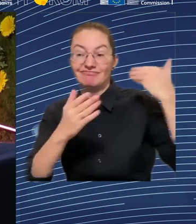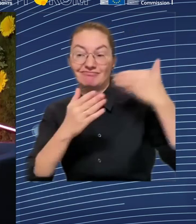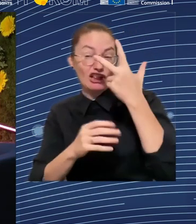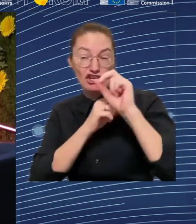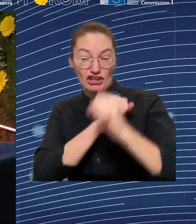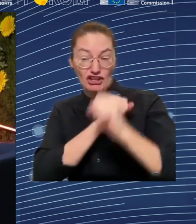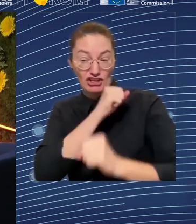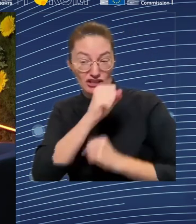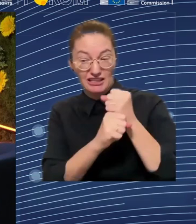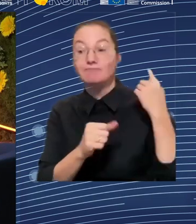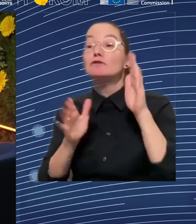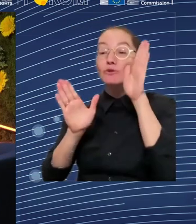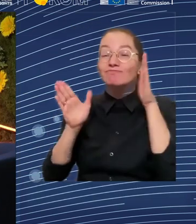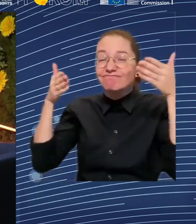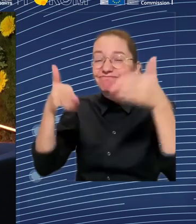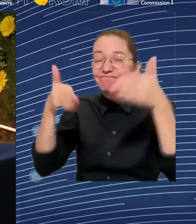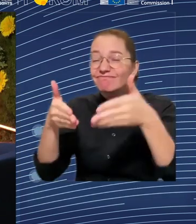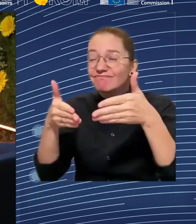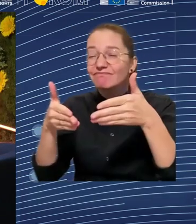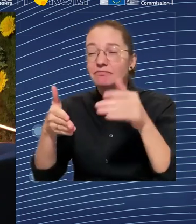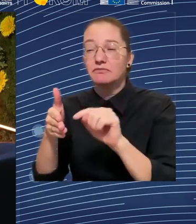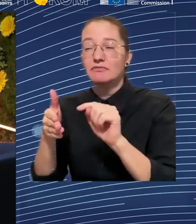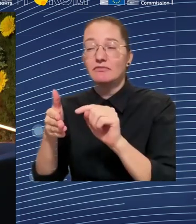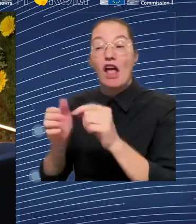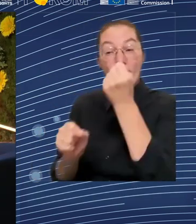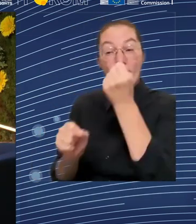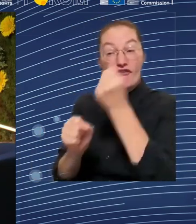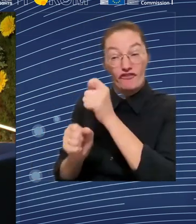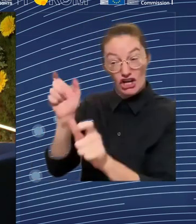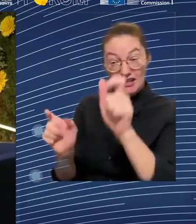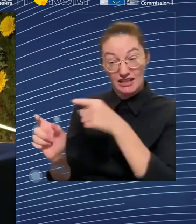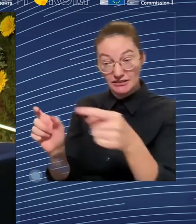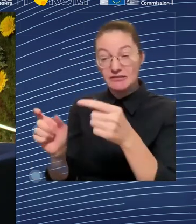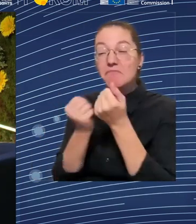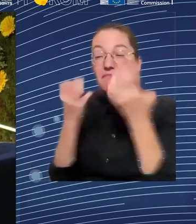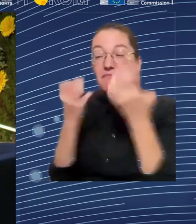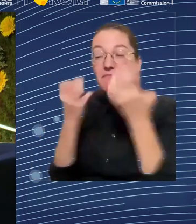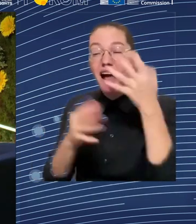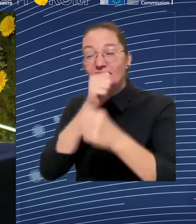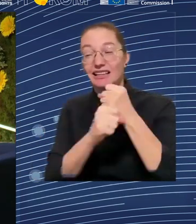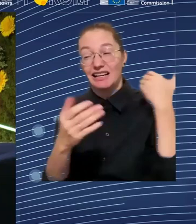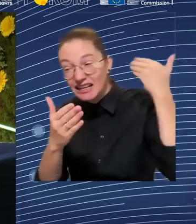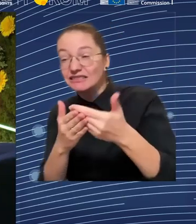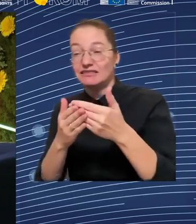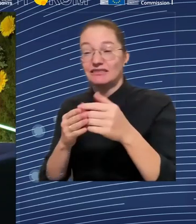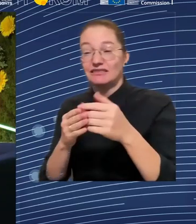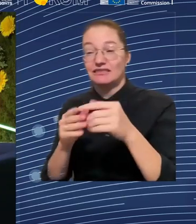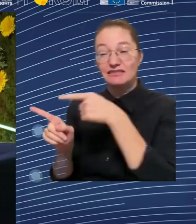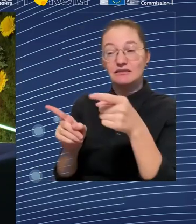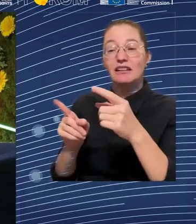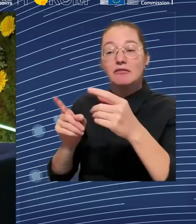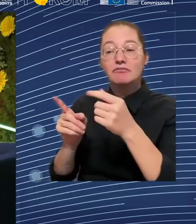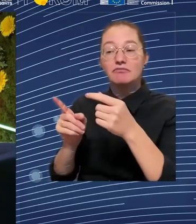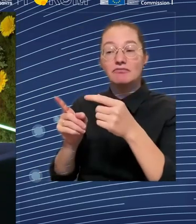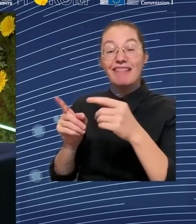Thank you. Well, Mark, to pick up on that particular point and the idea of matching supply and demand. And in the report,